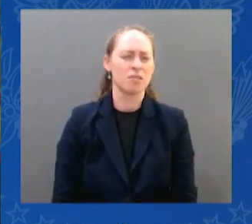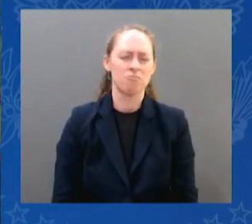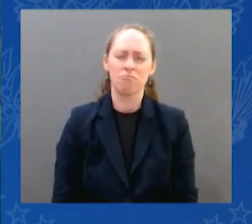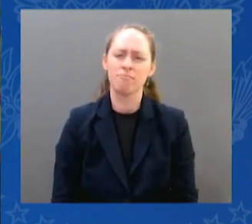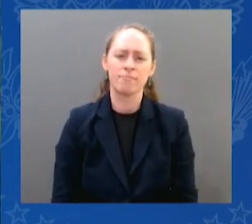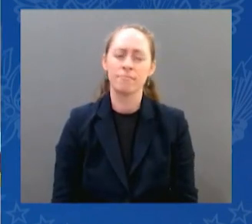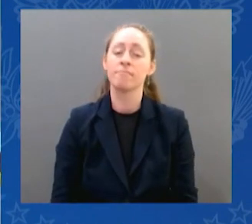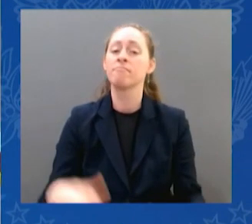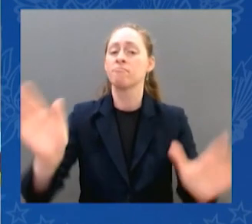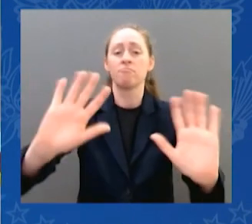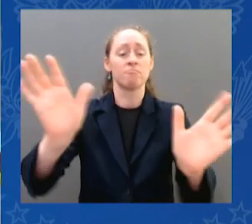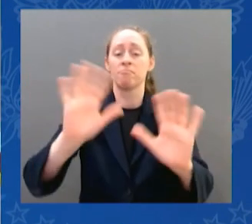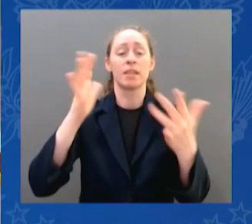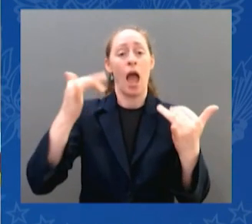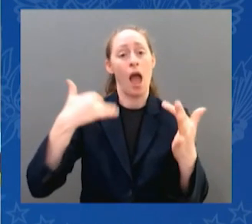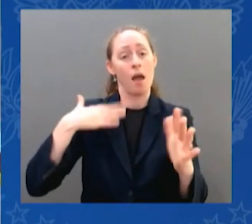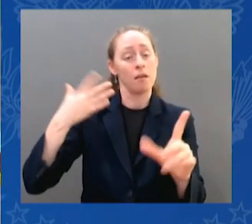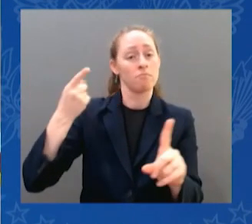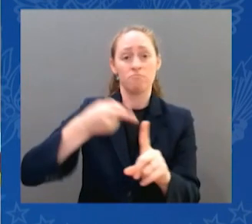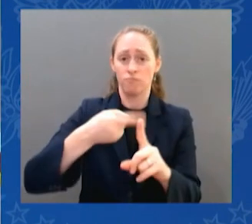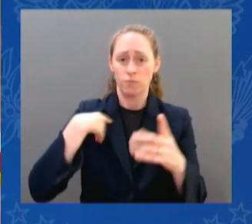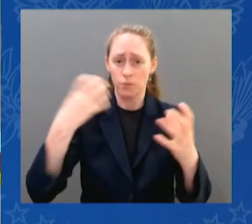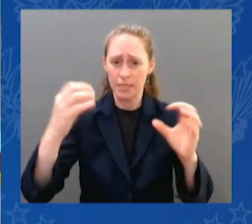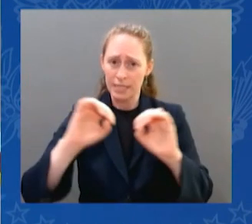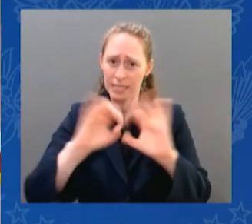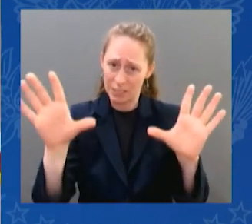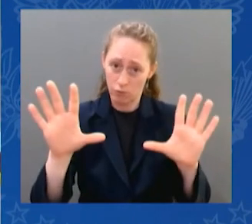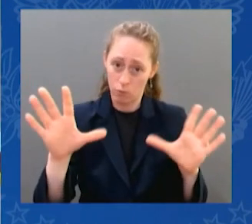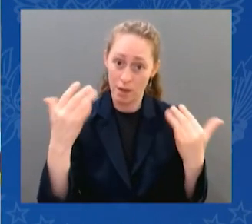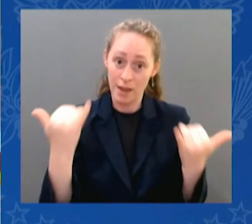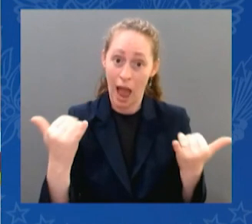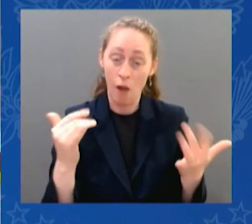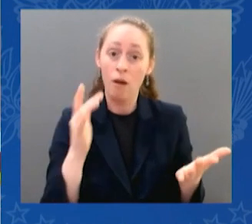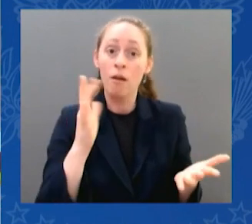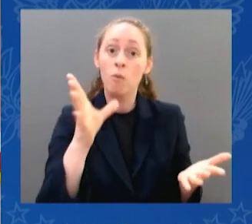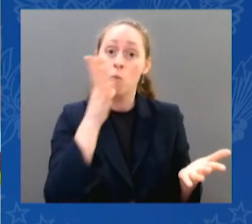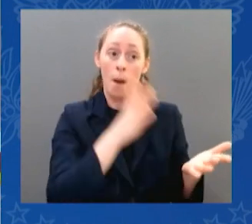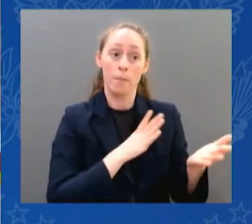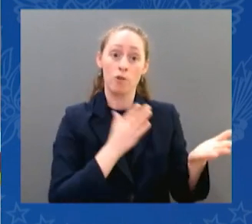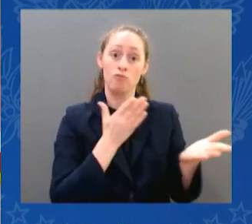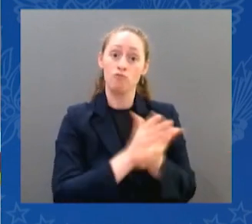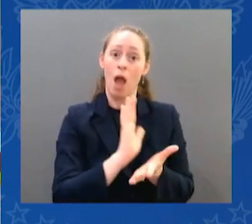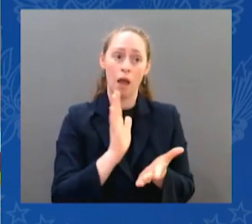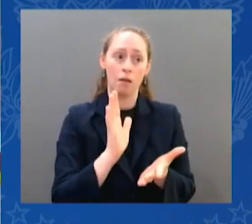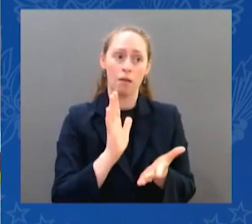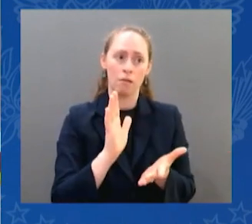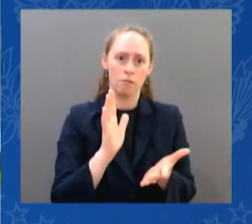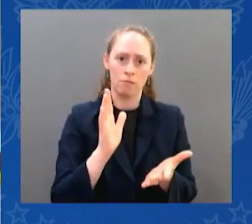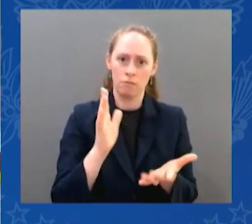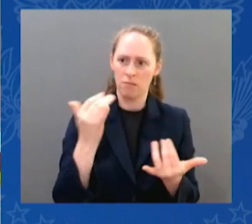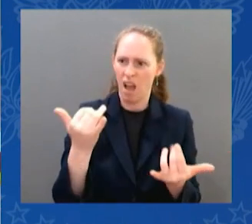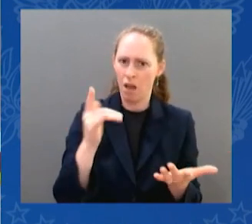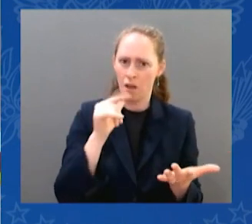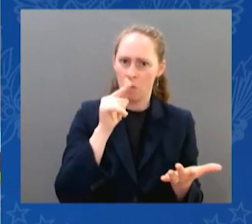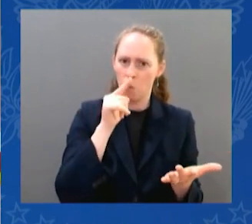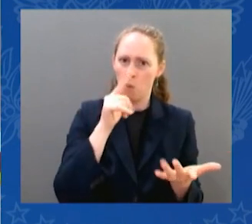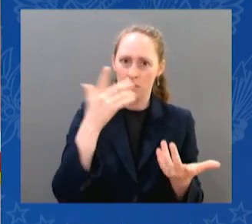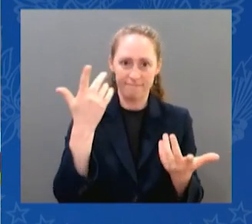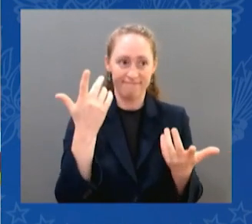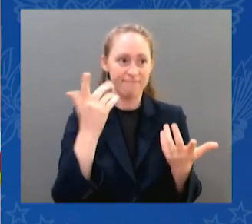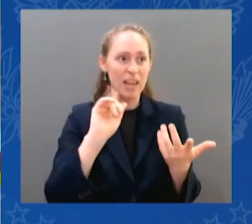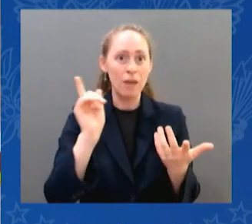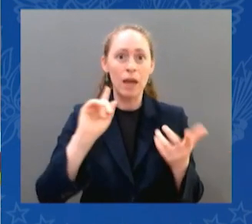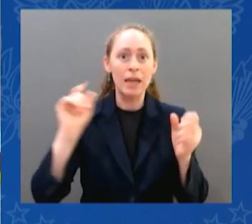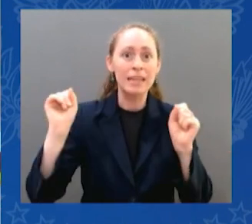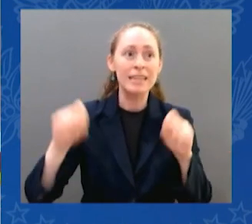of just a handful of states. Just a handful of states are now going to have to take care of the health care of women from other states. So we